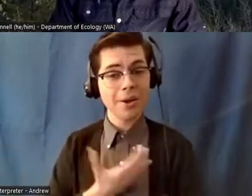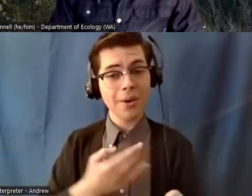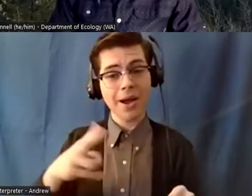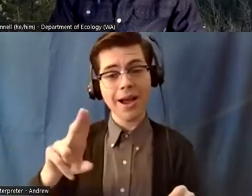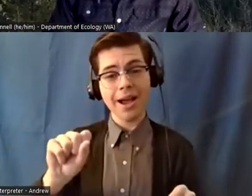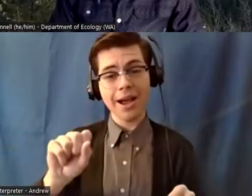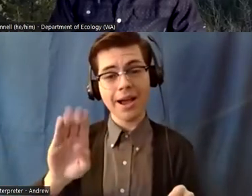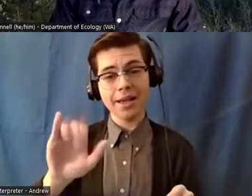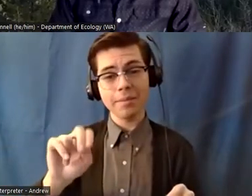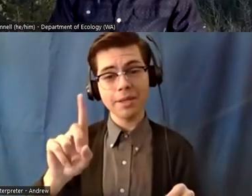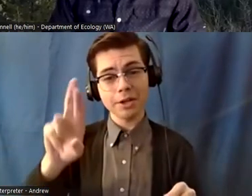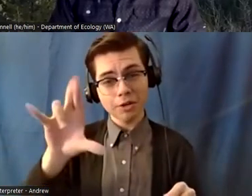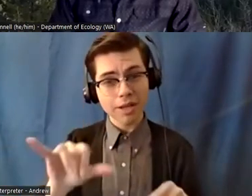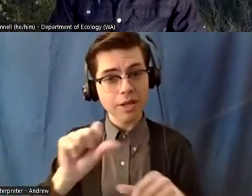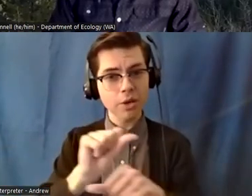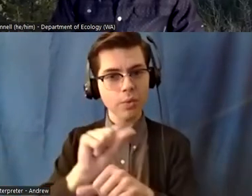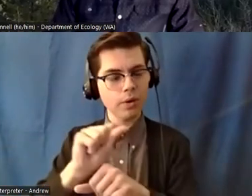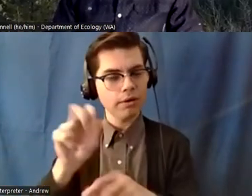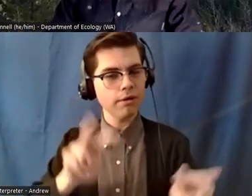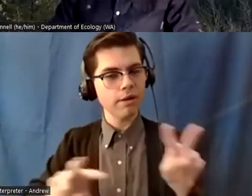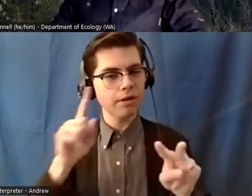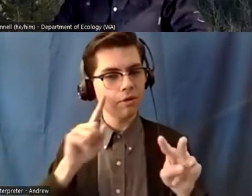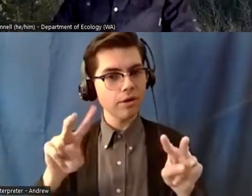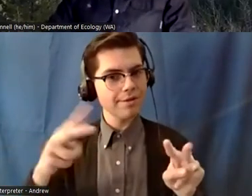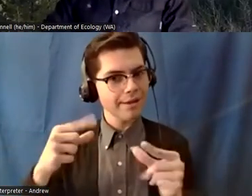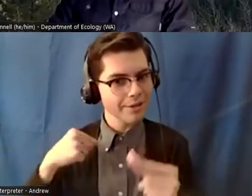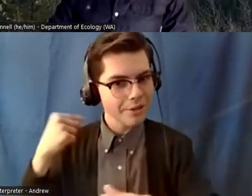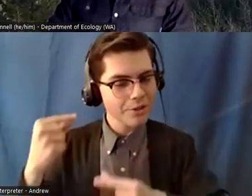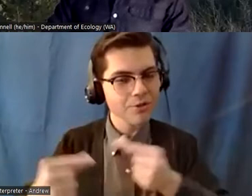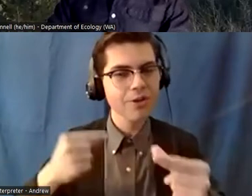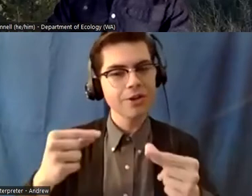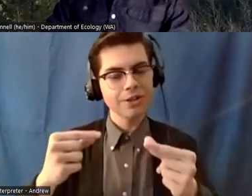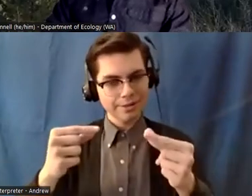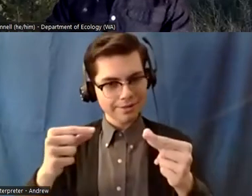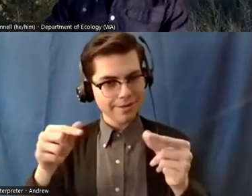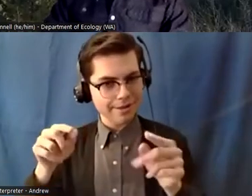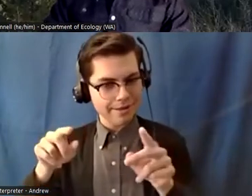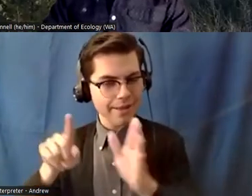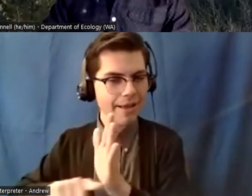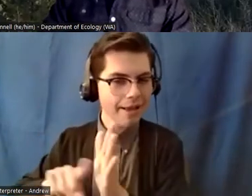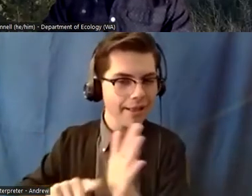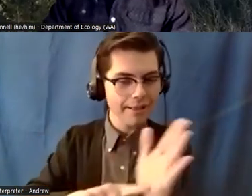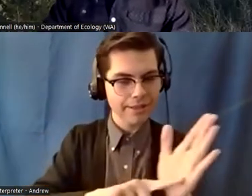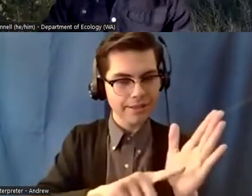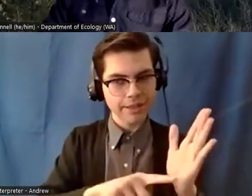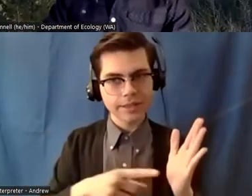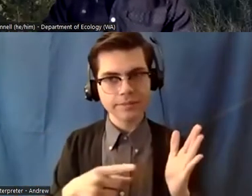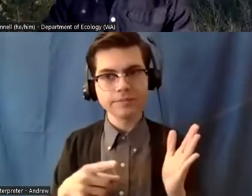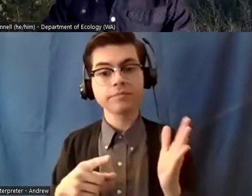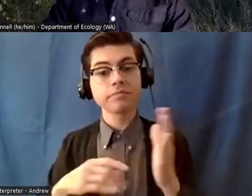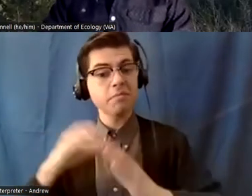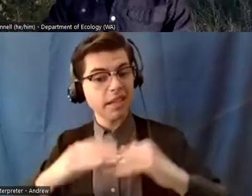analysis uh turtle csi matching tissue of nests of unknown maternity to known nesters building that